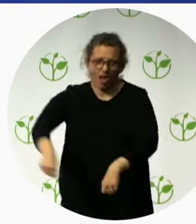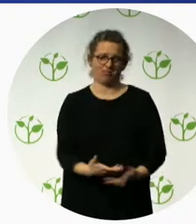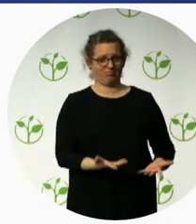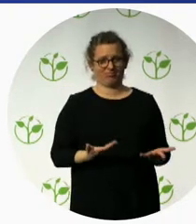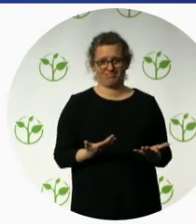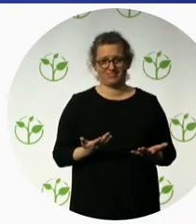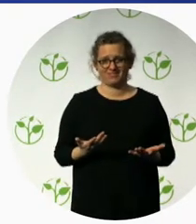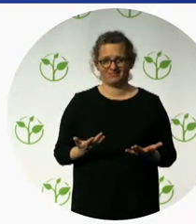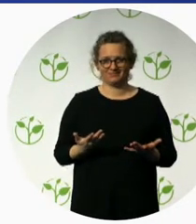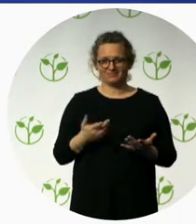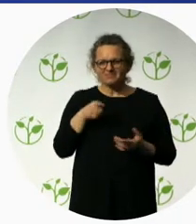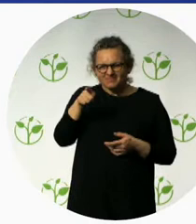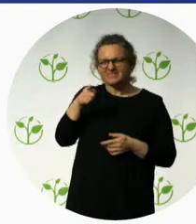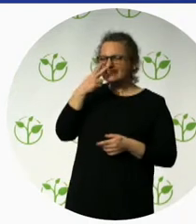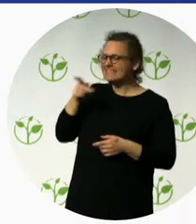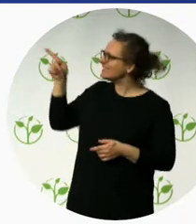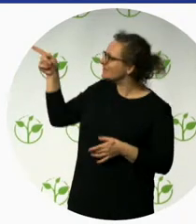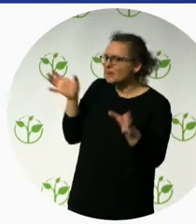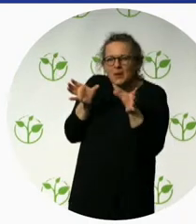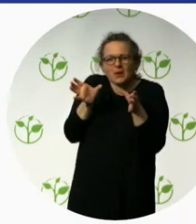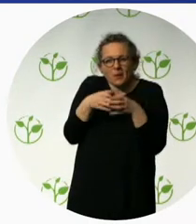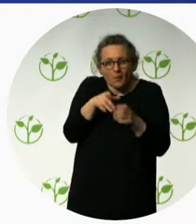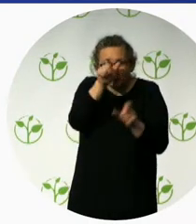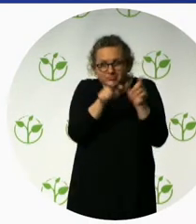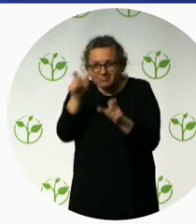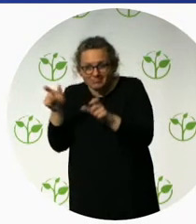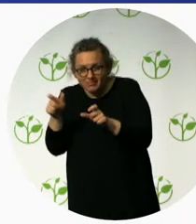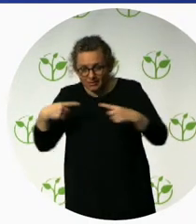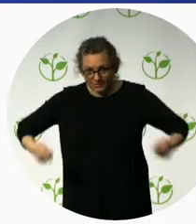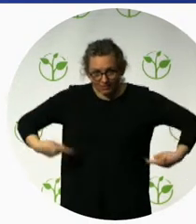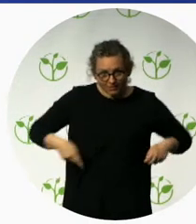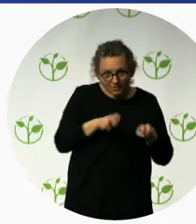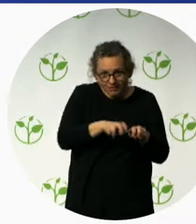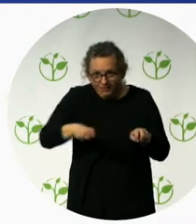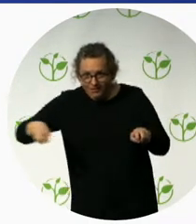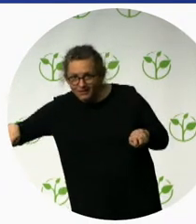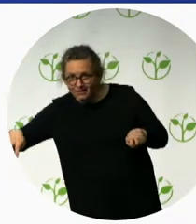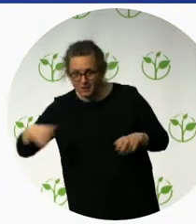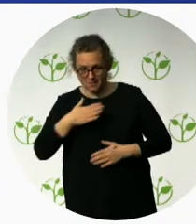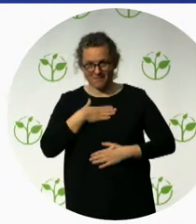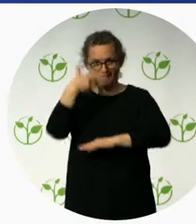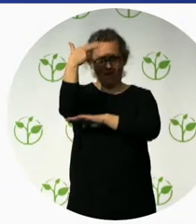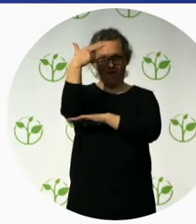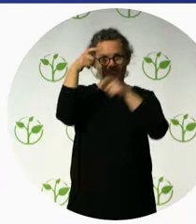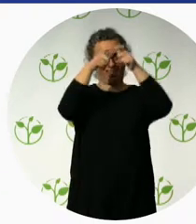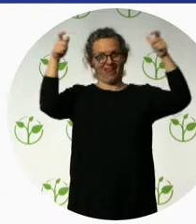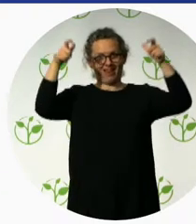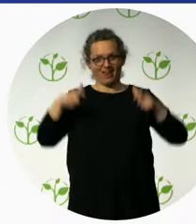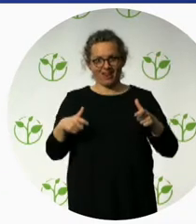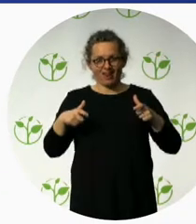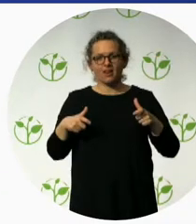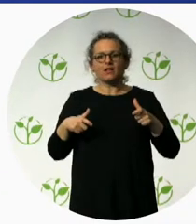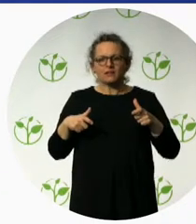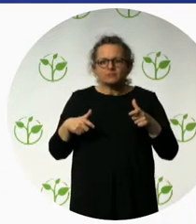in wheelchairs about to leave the lodge and to go into the rainforest and have the full experience